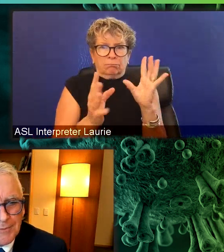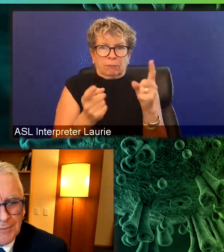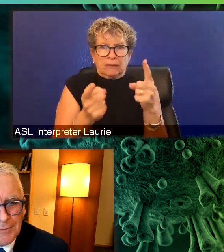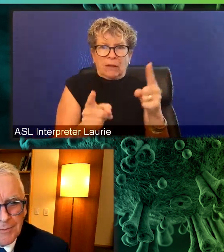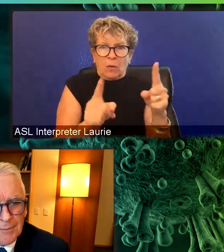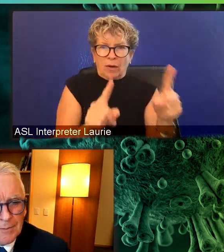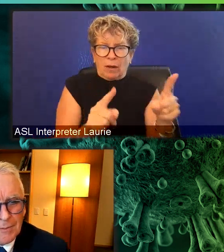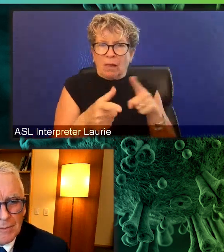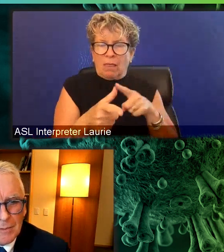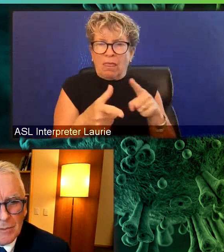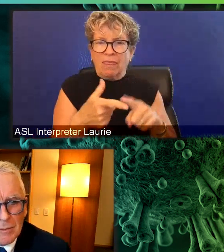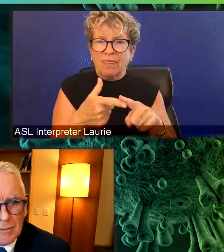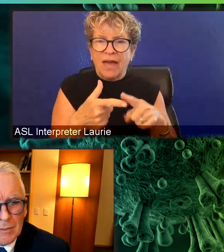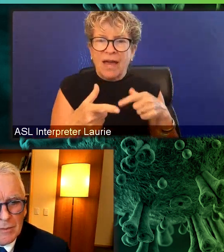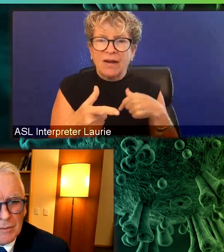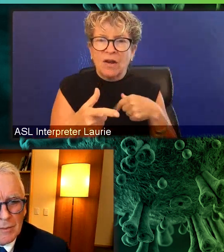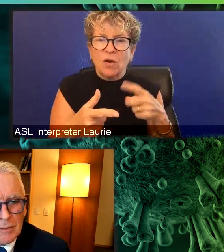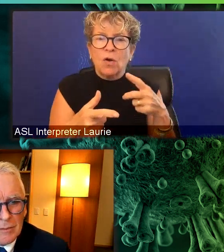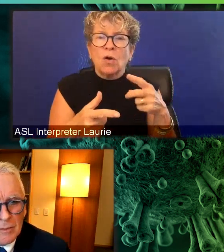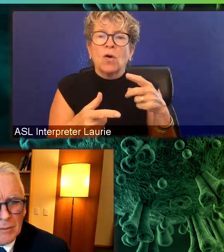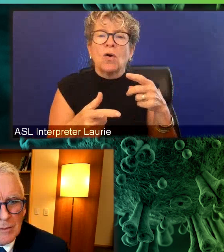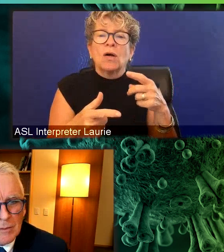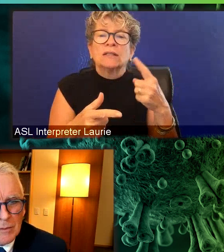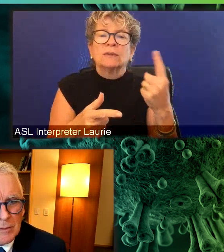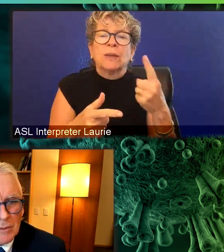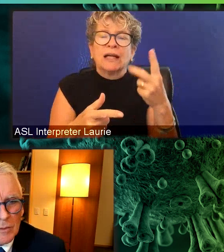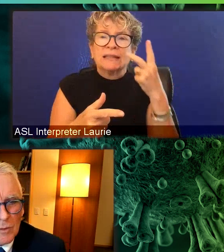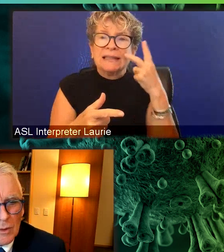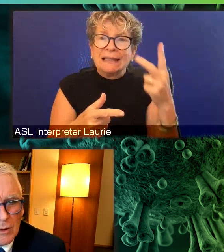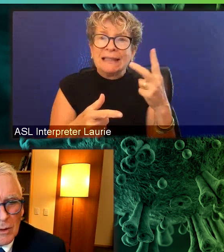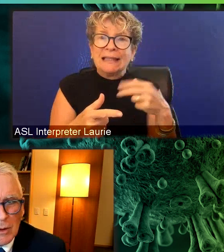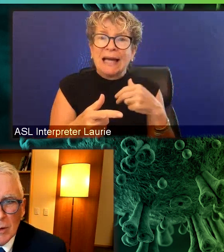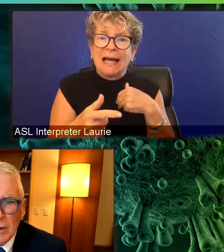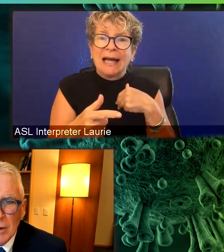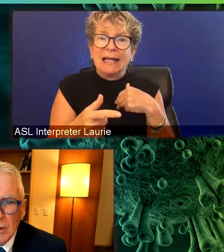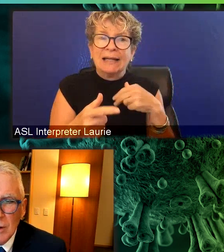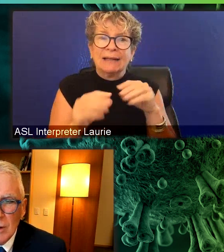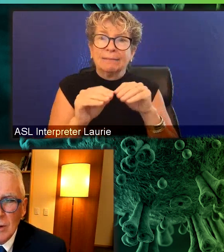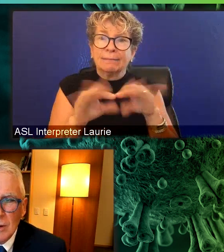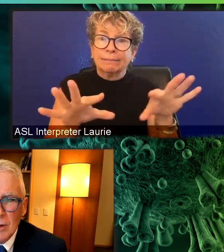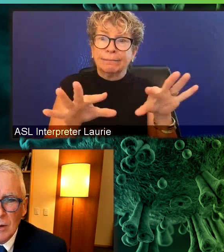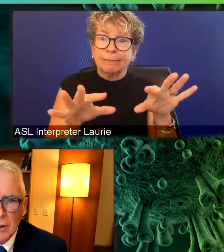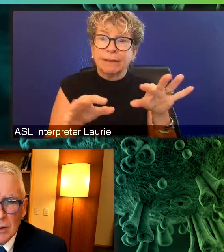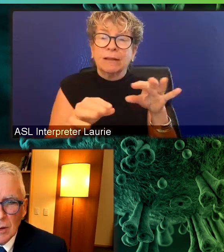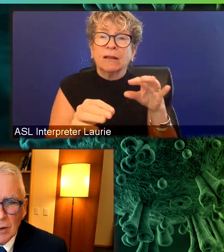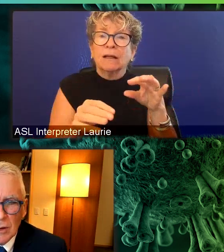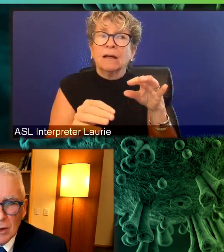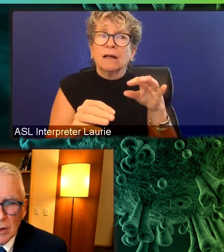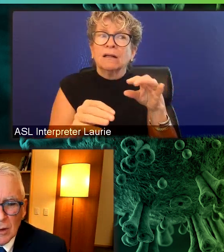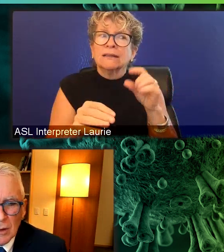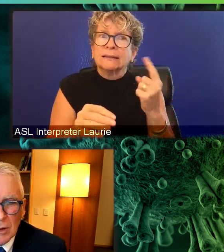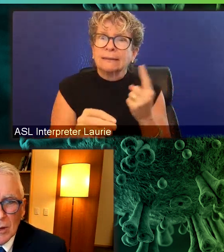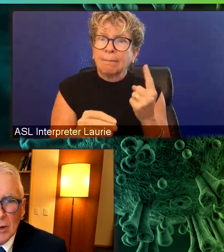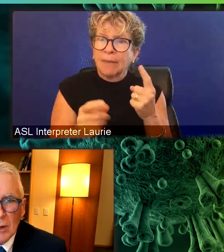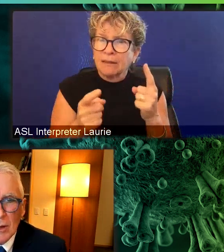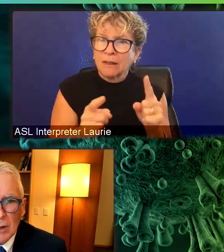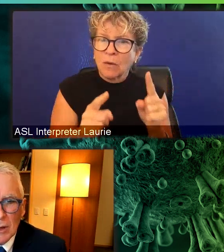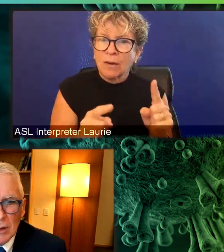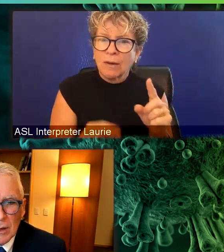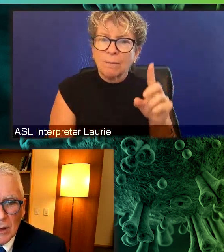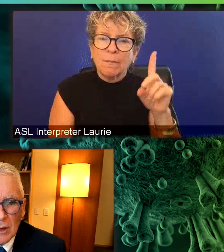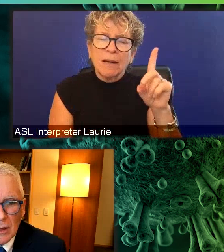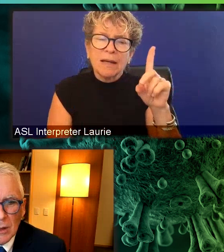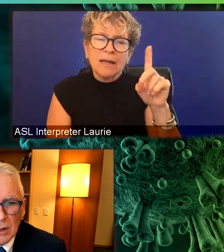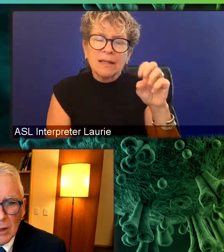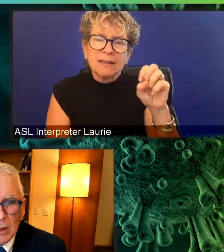that kind of let us know that something's going on. Um, uh, however, Delta was a little, um, funny this way